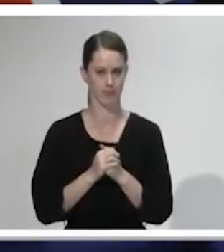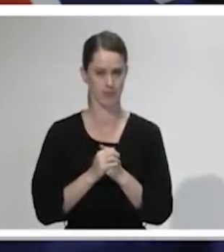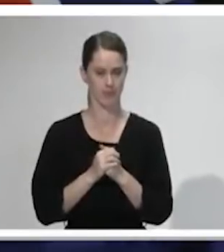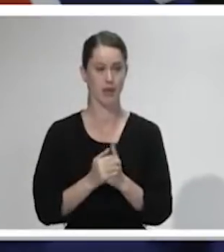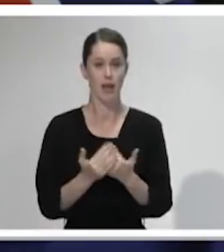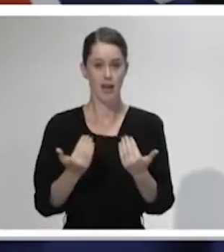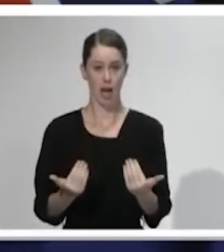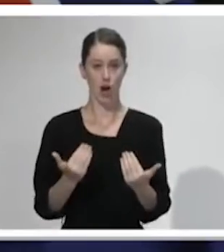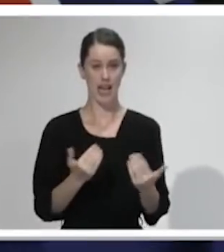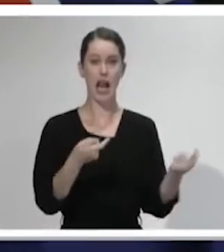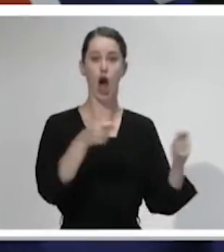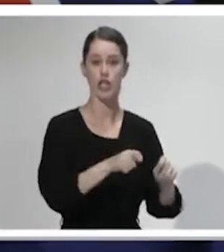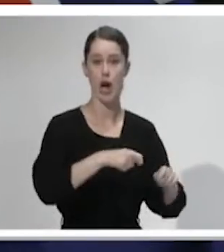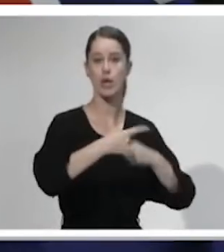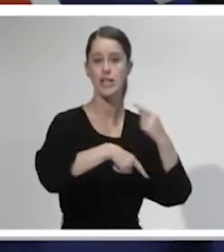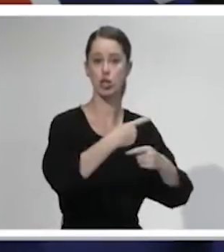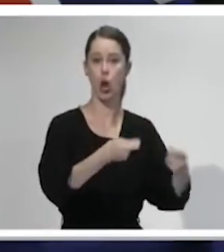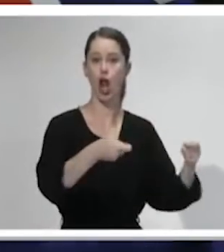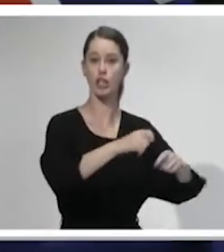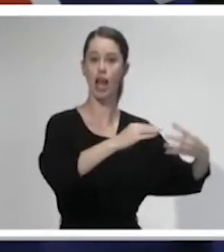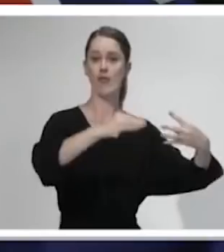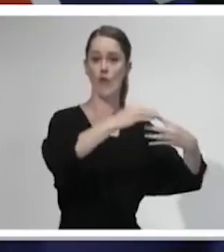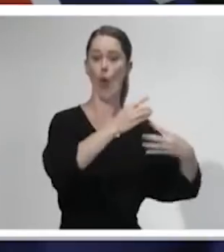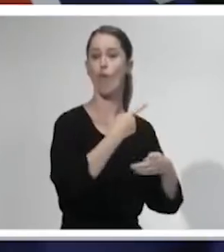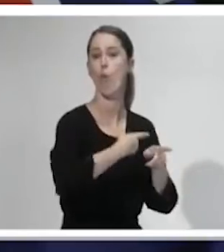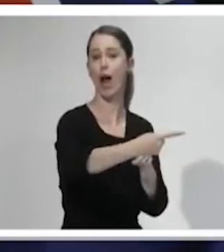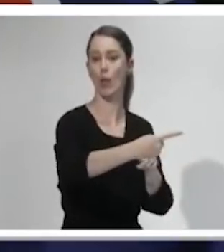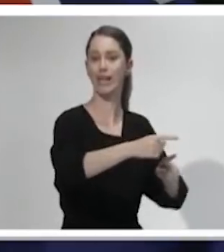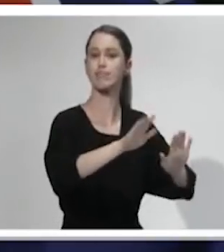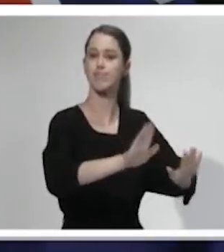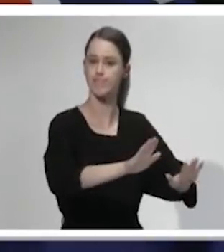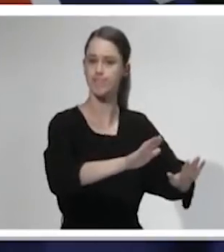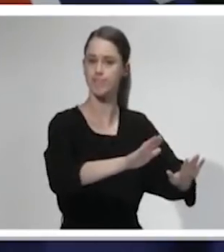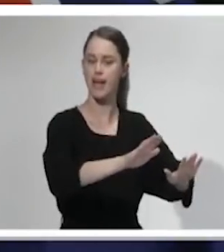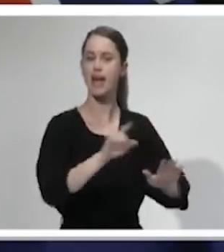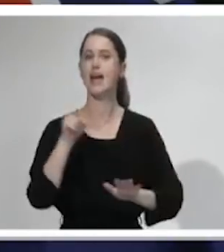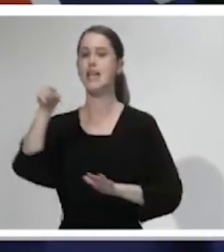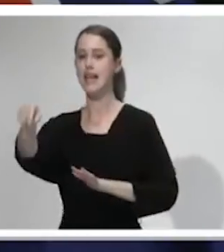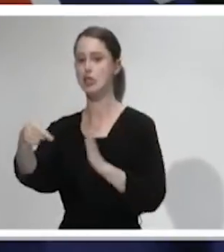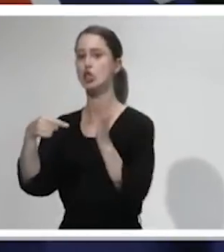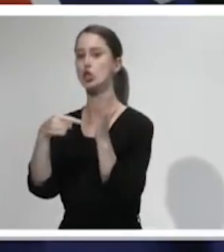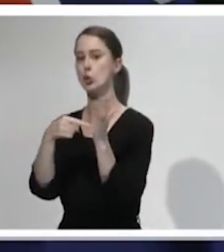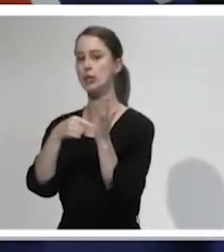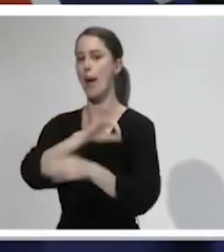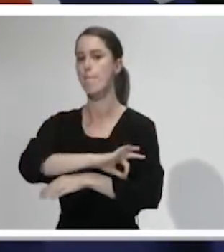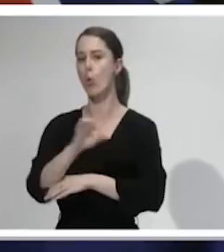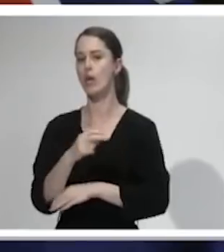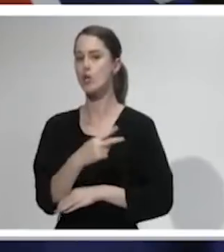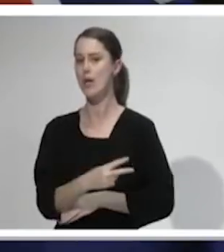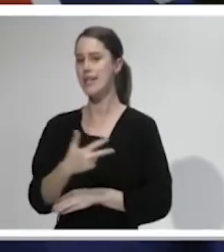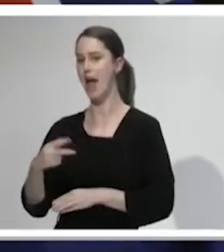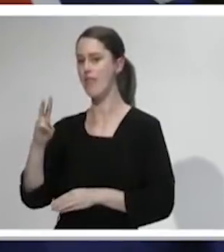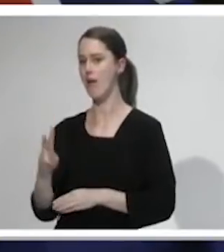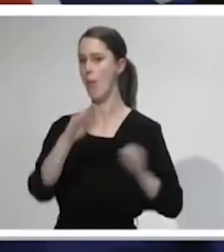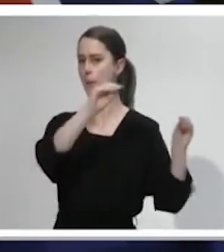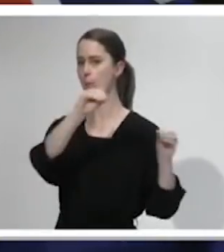are currently in lockdown and are staying there for the next week. From Tuesday morning, the 28th of April, we will move to level